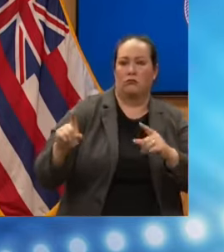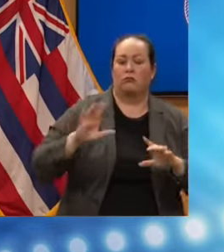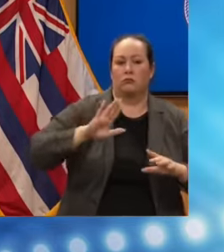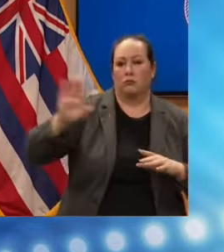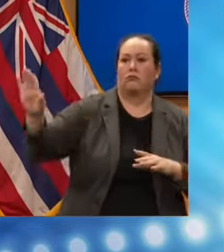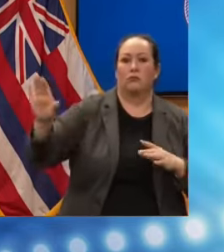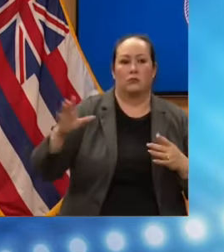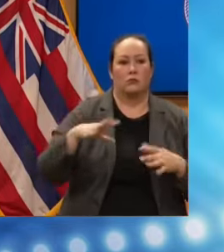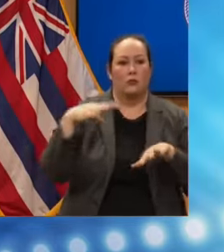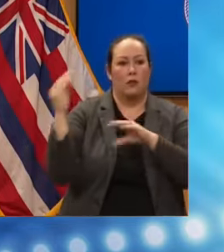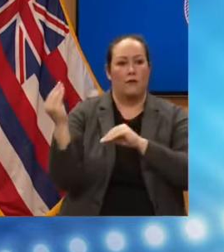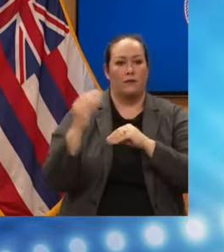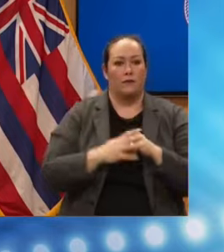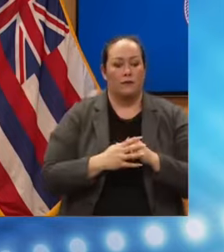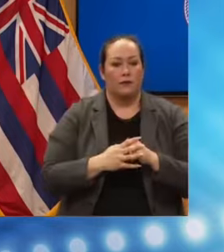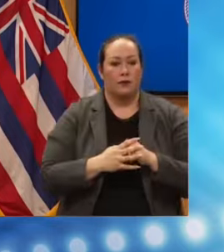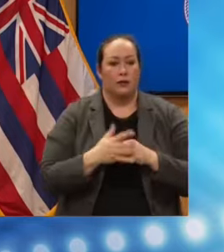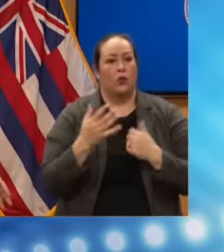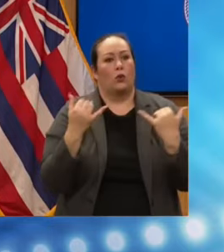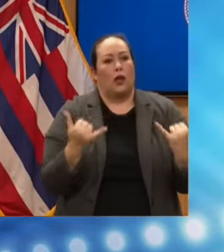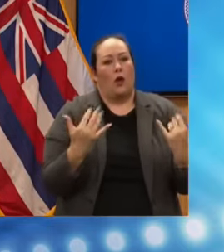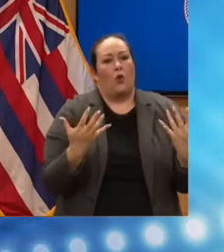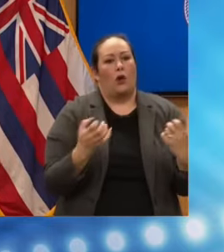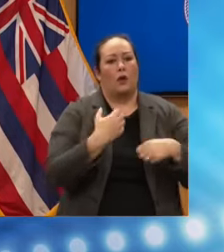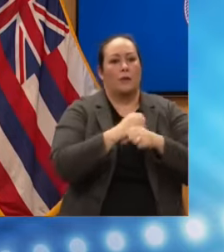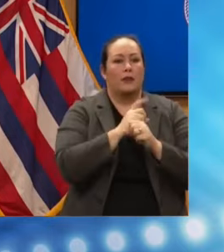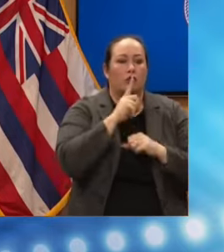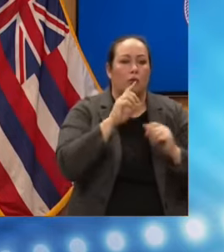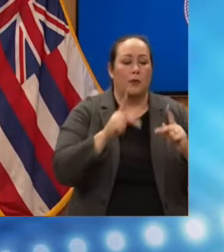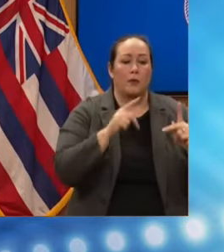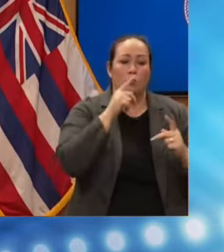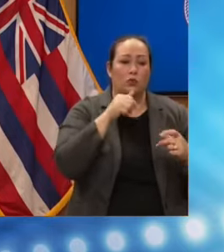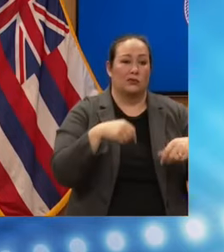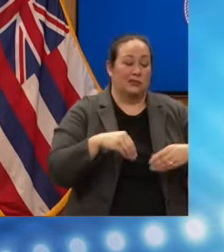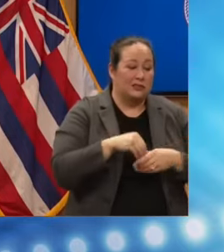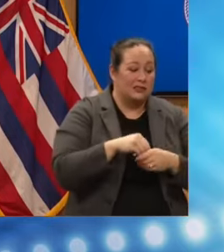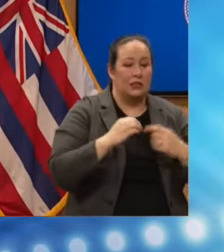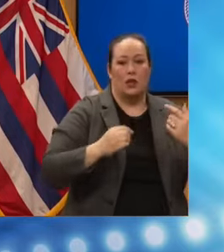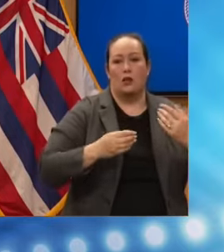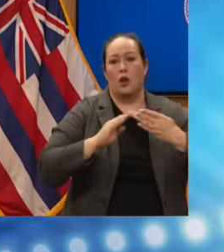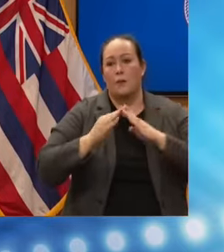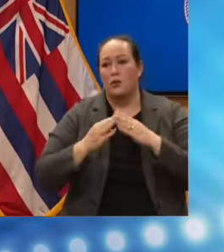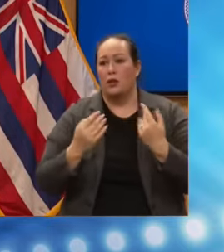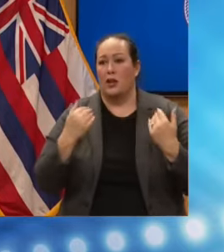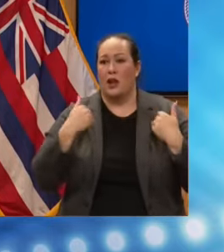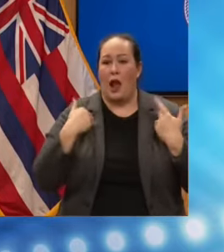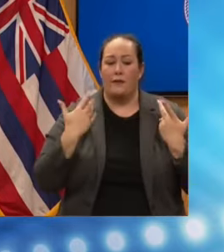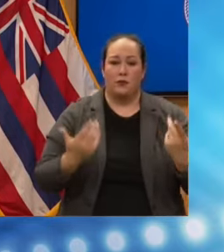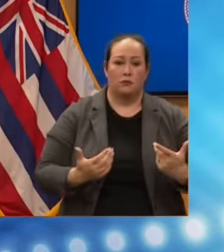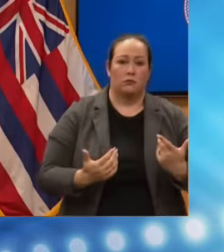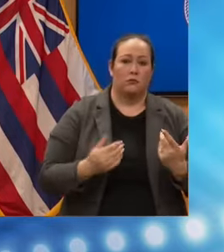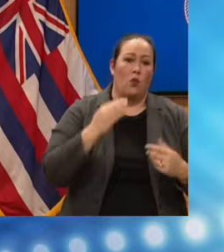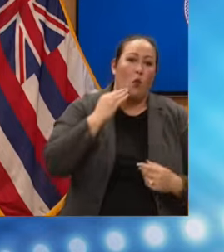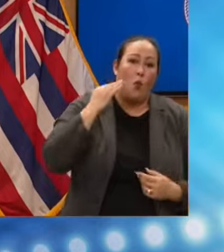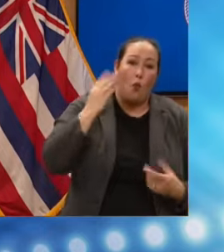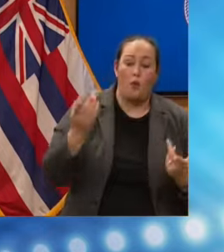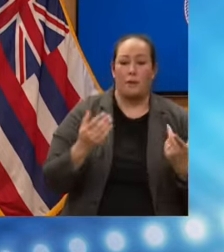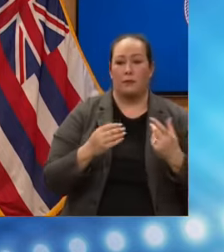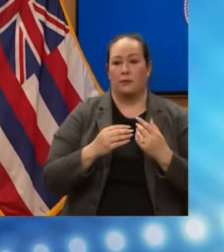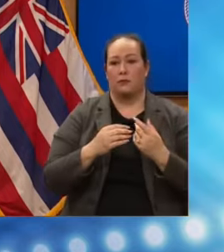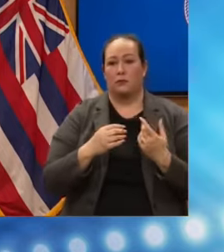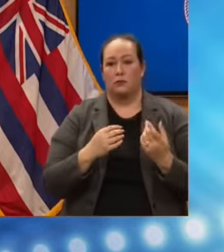we want to make sure those that are in our community, whether they're at a hotel or at a shelter or staying with a family or friend, that we can try